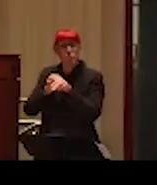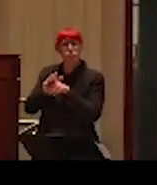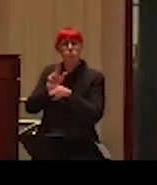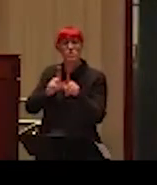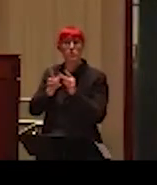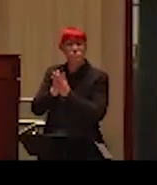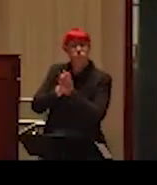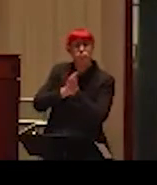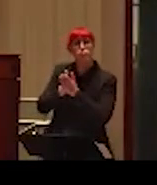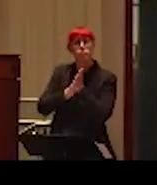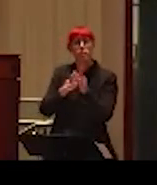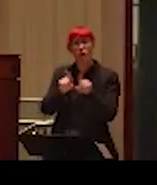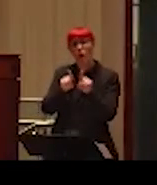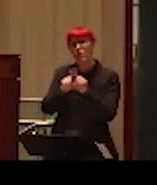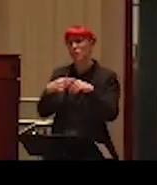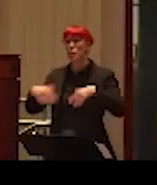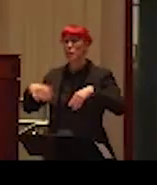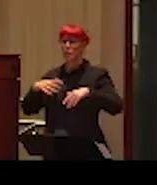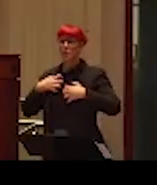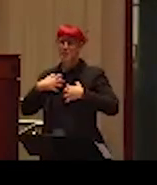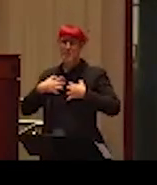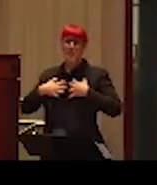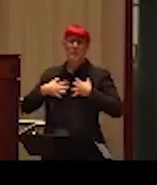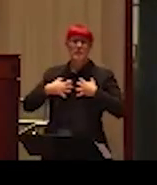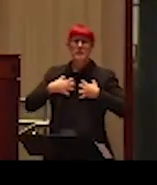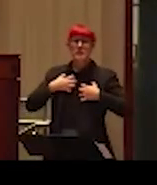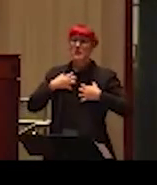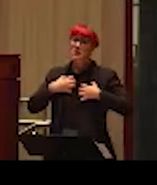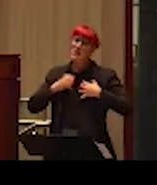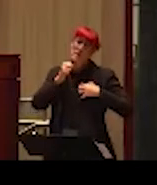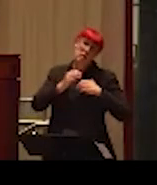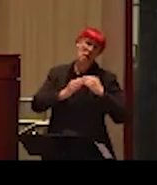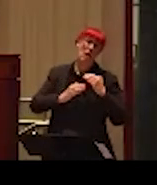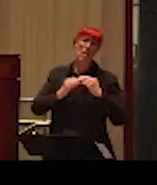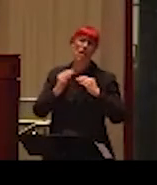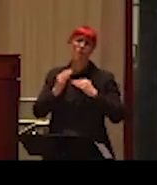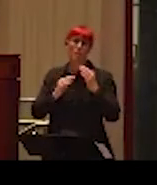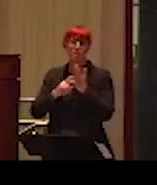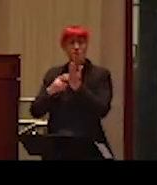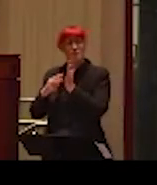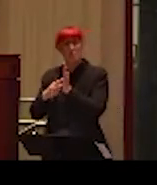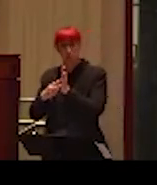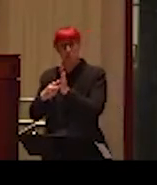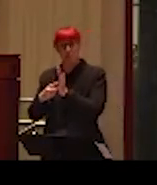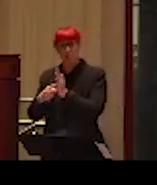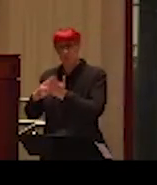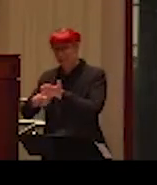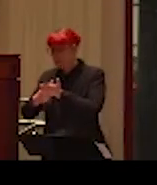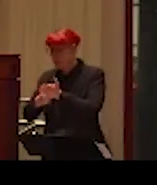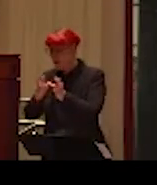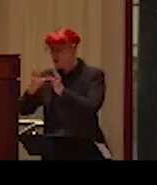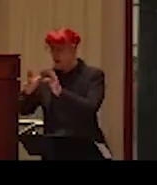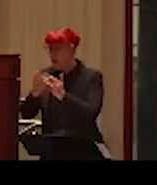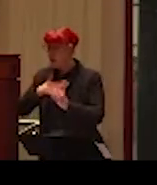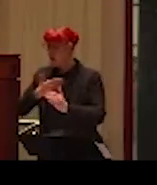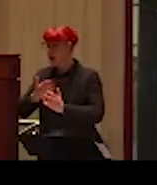increases discomfort, which decreases the likelihood of discussion. And